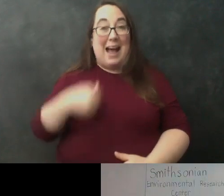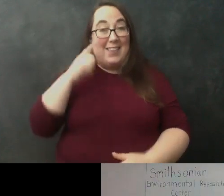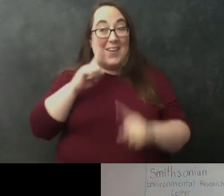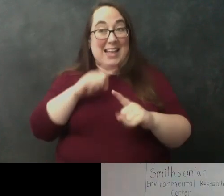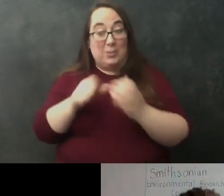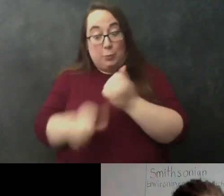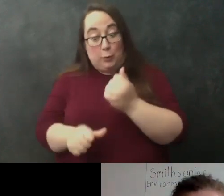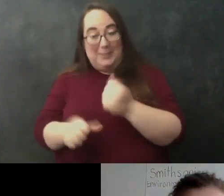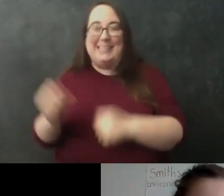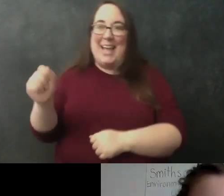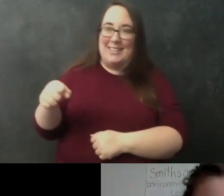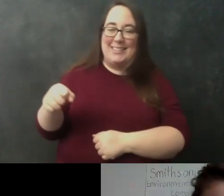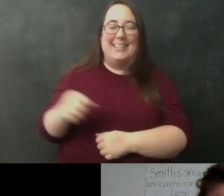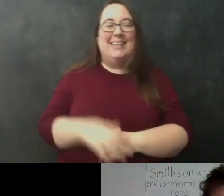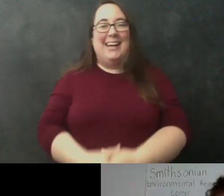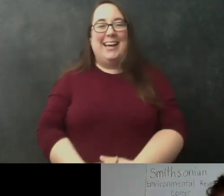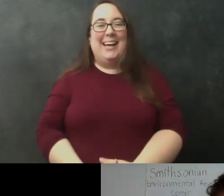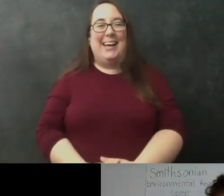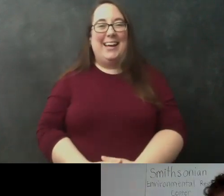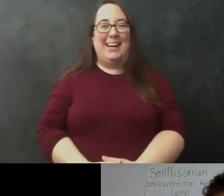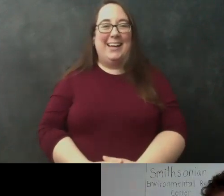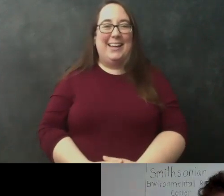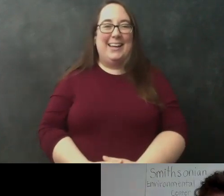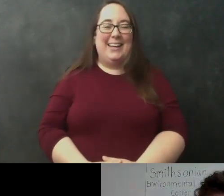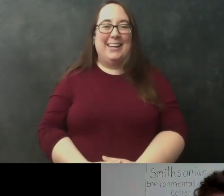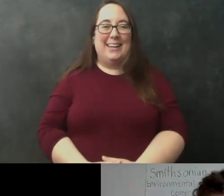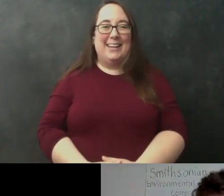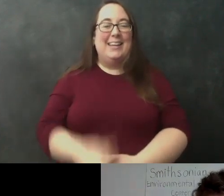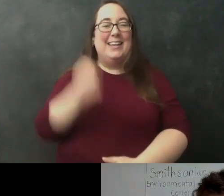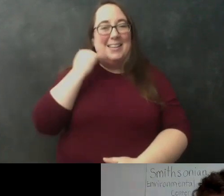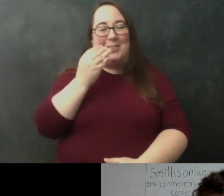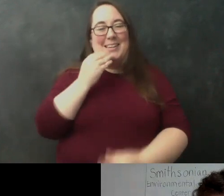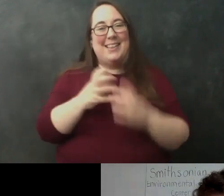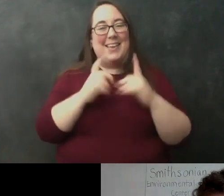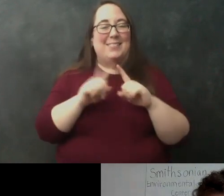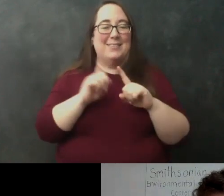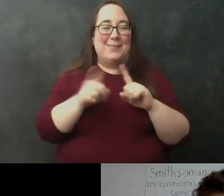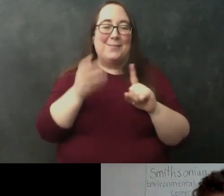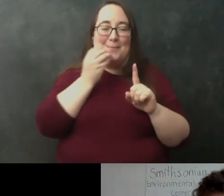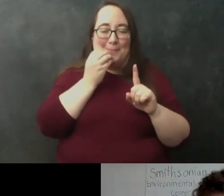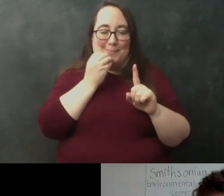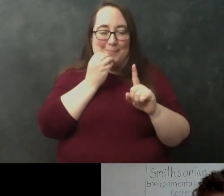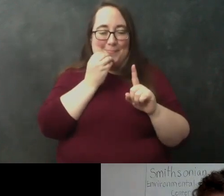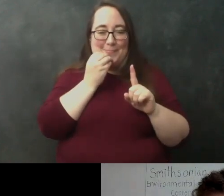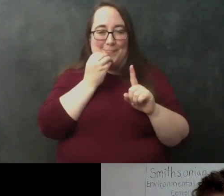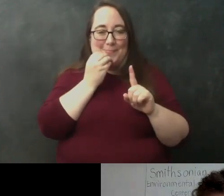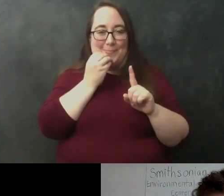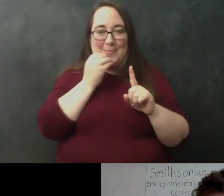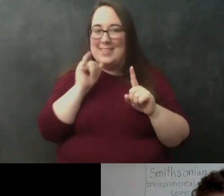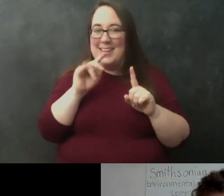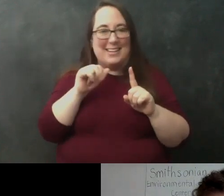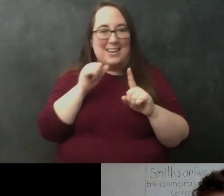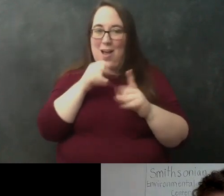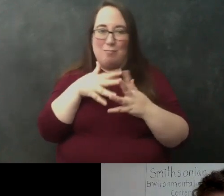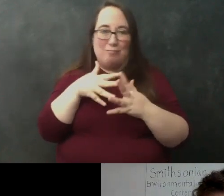but um so so if you eat lots of different foods um that dna does not become